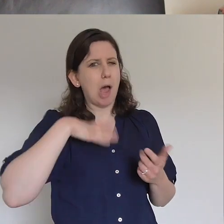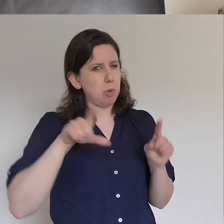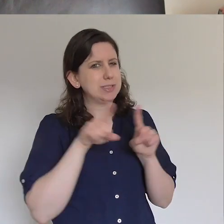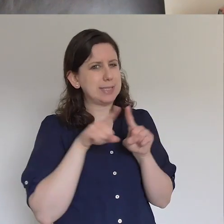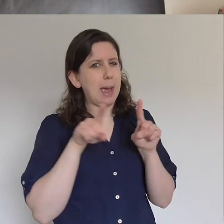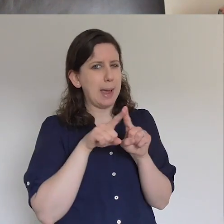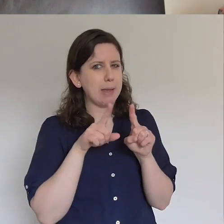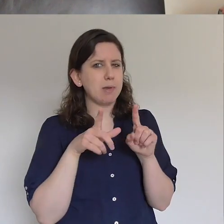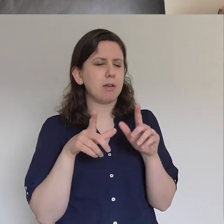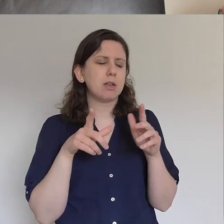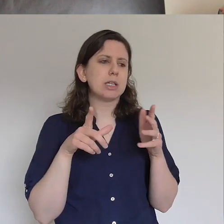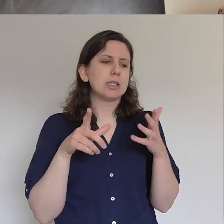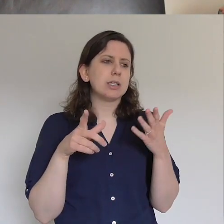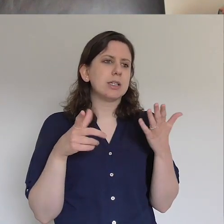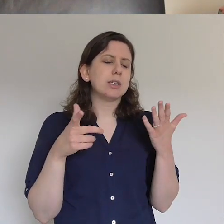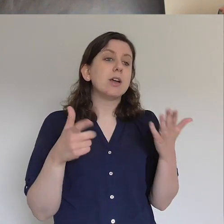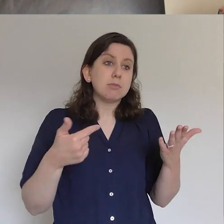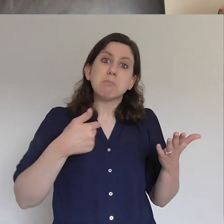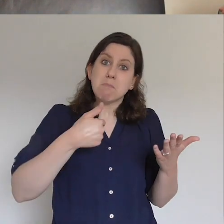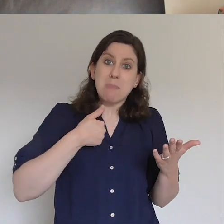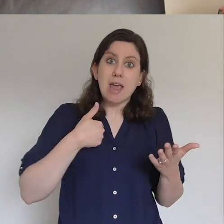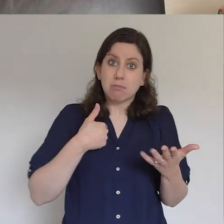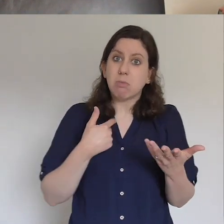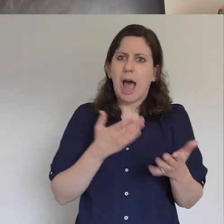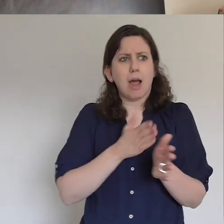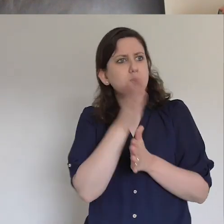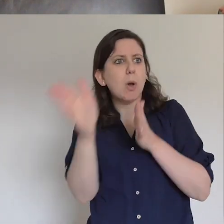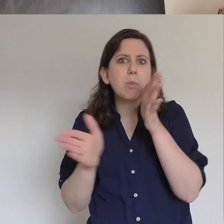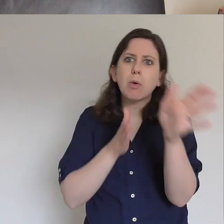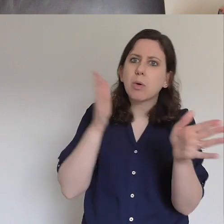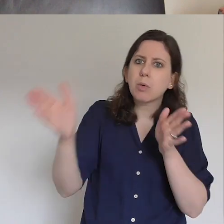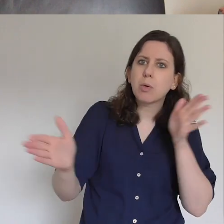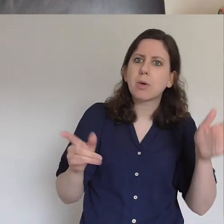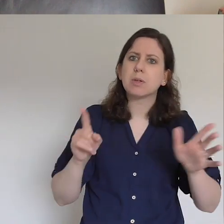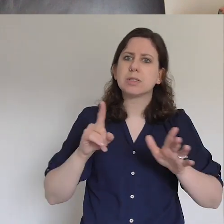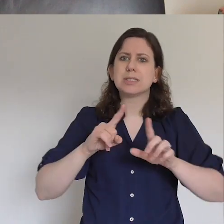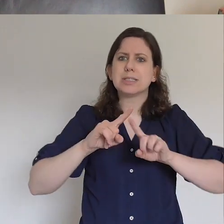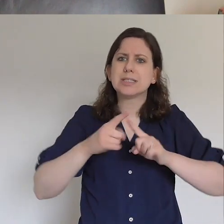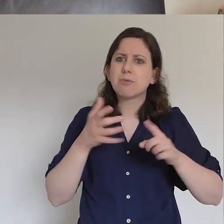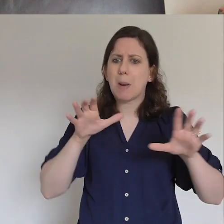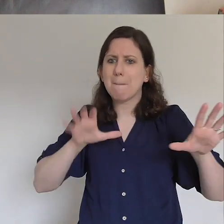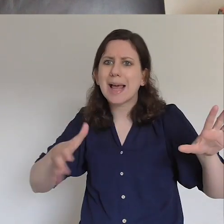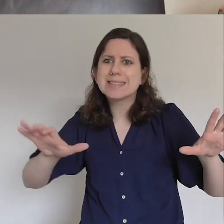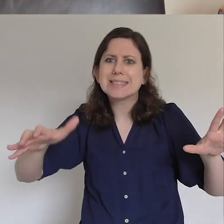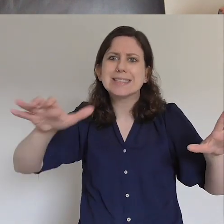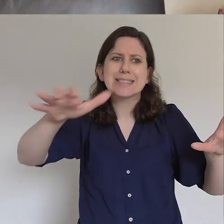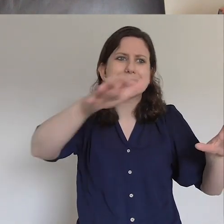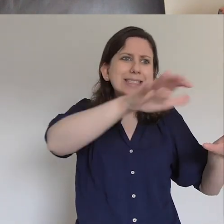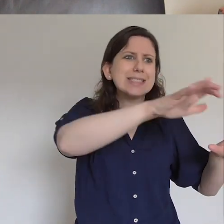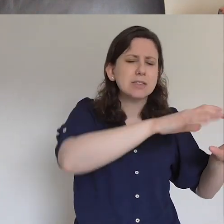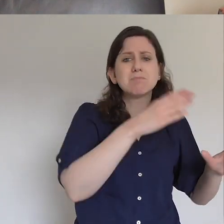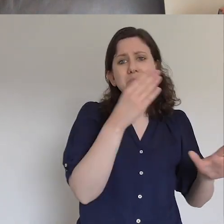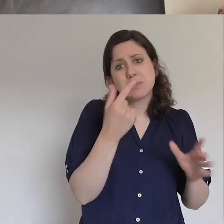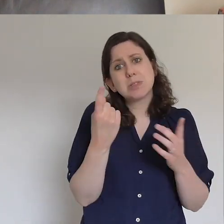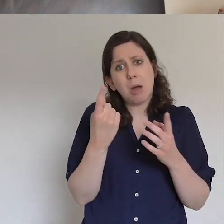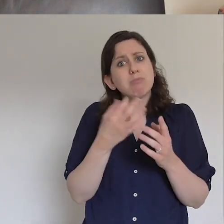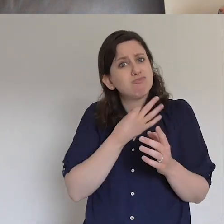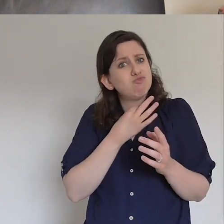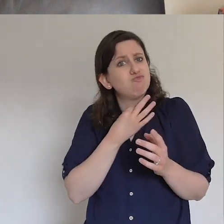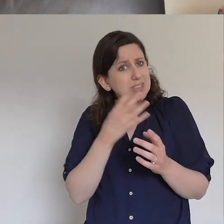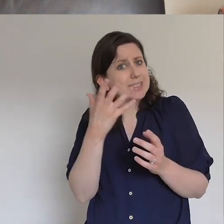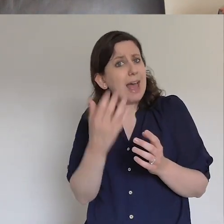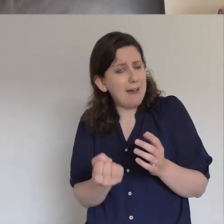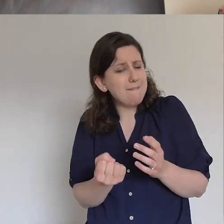Yeah. know, don't get me wrong I do go to all kinds of places and do some fairly dangerous things for Jesus but to be compelled to go, you know, all of a sudden